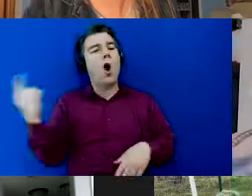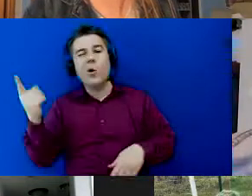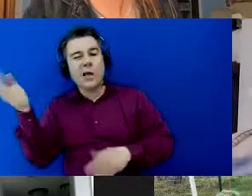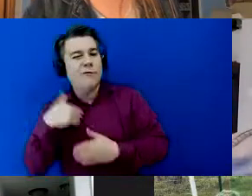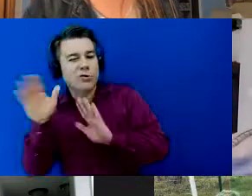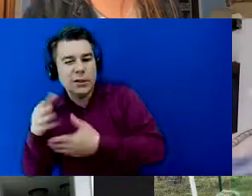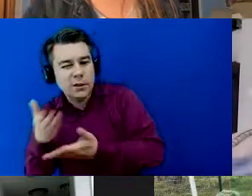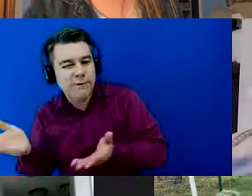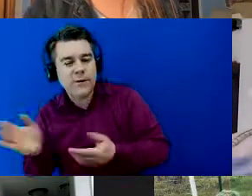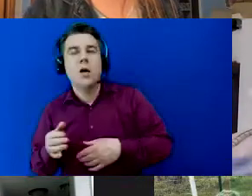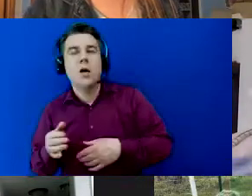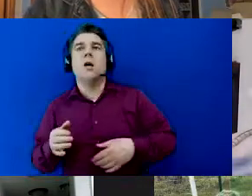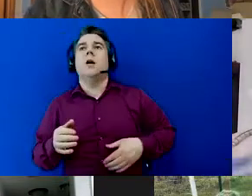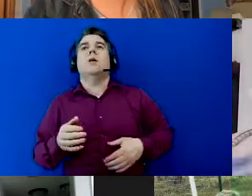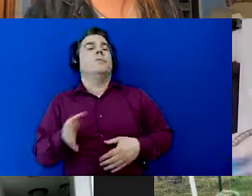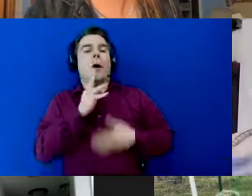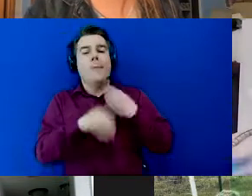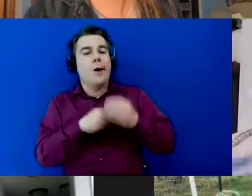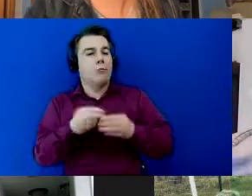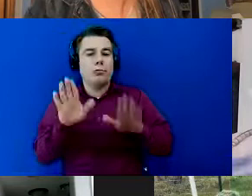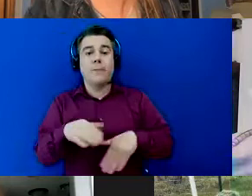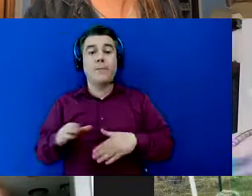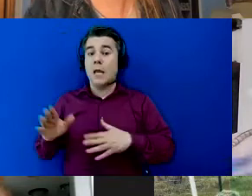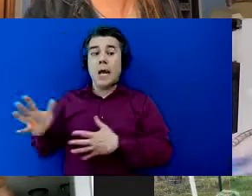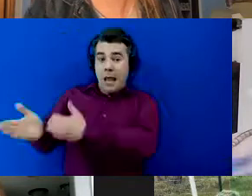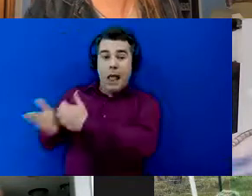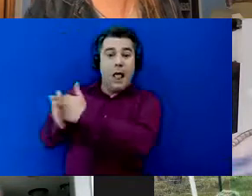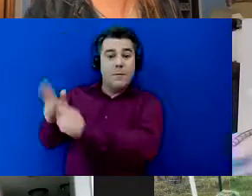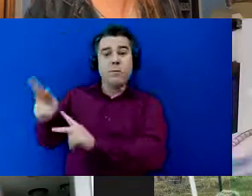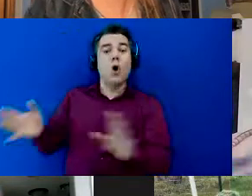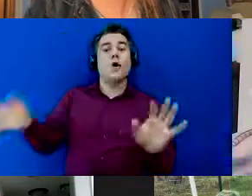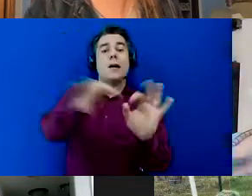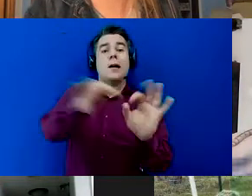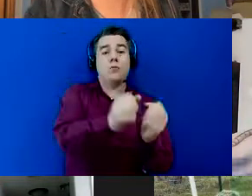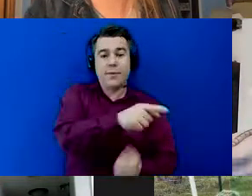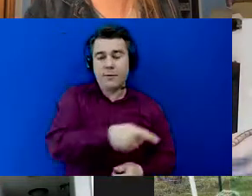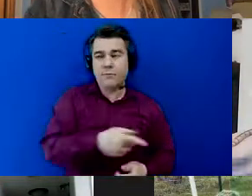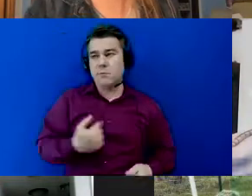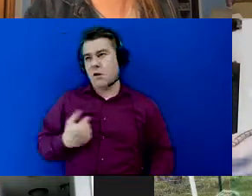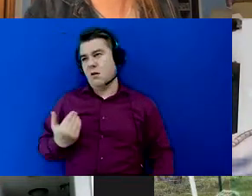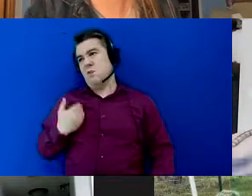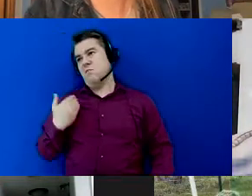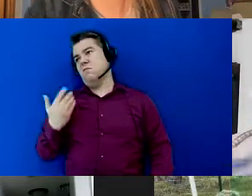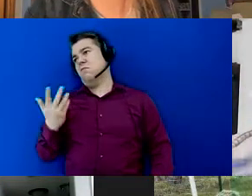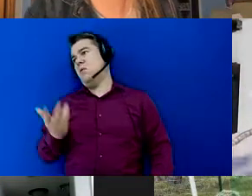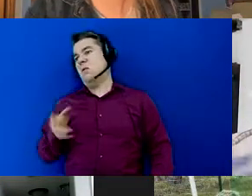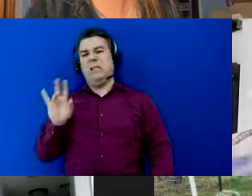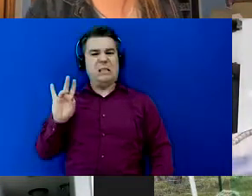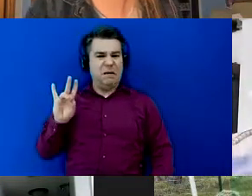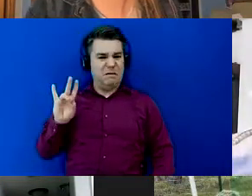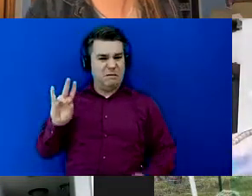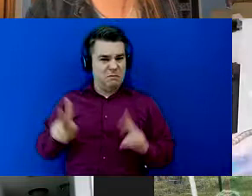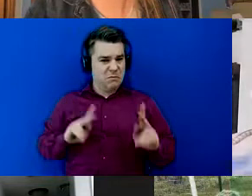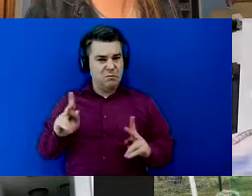about just amazing get people plugged into that i have like probably seven people i